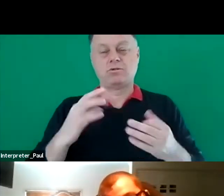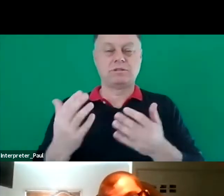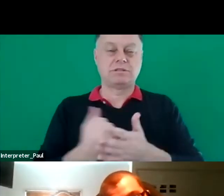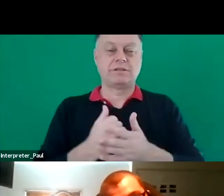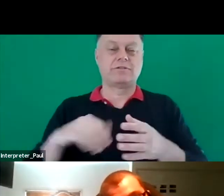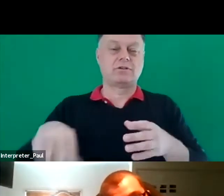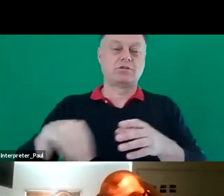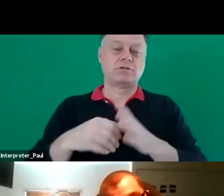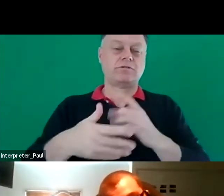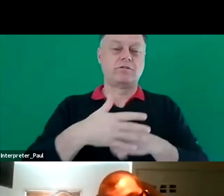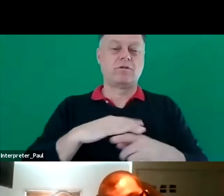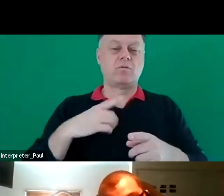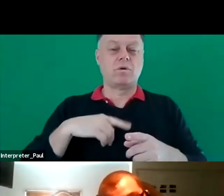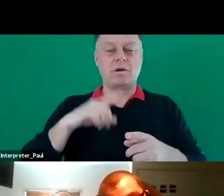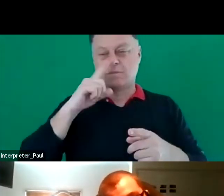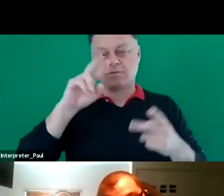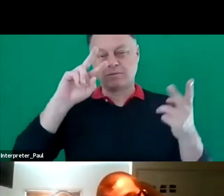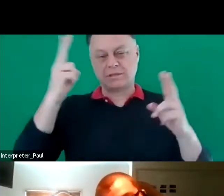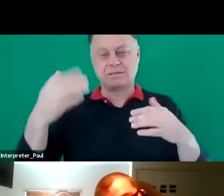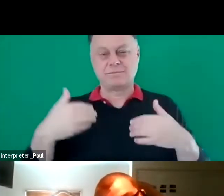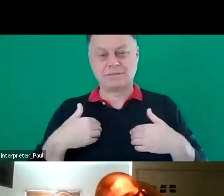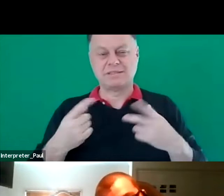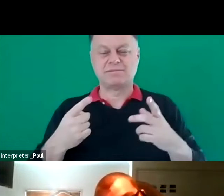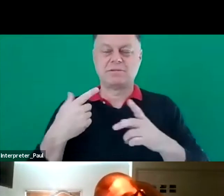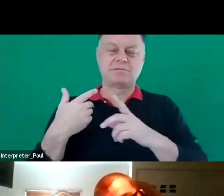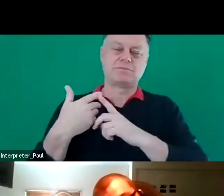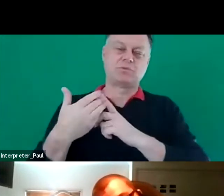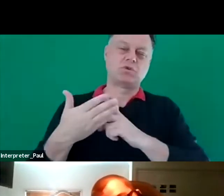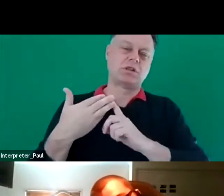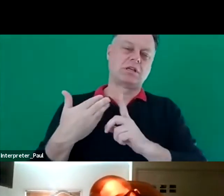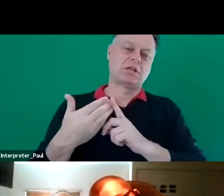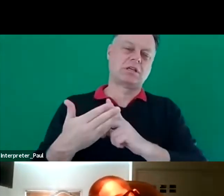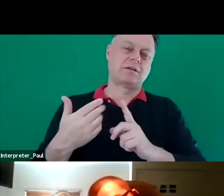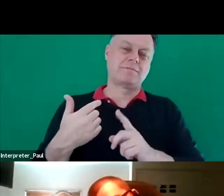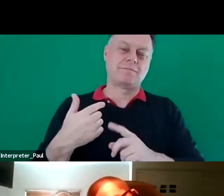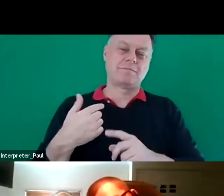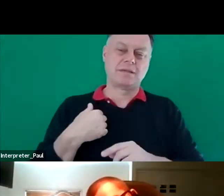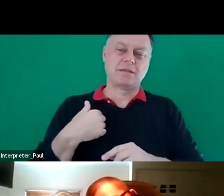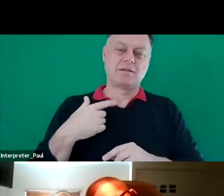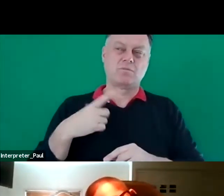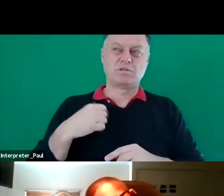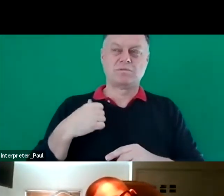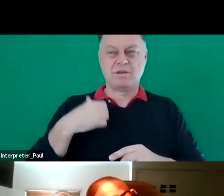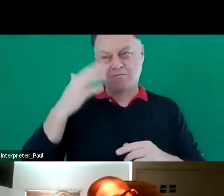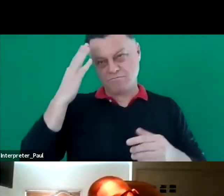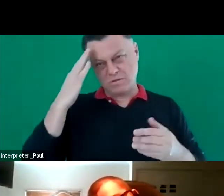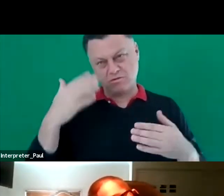due to being misunderstood and sometimes bullied for my mental health and